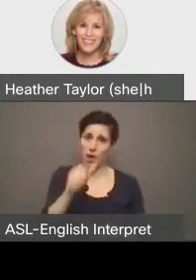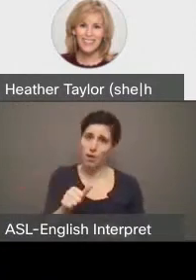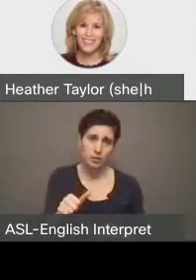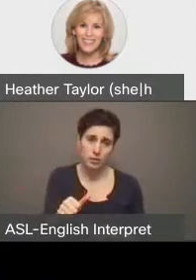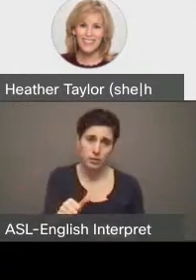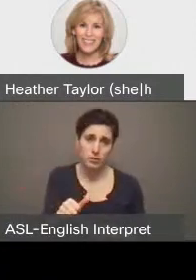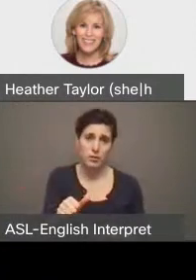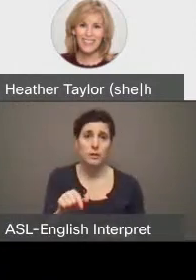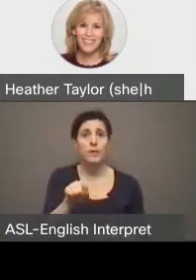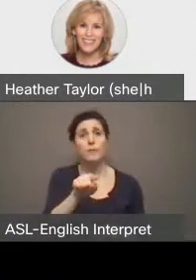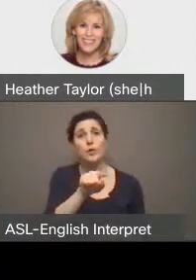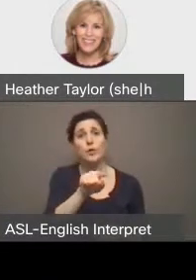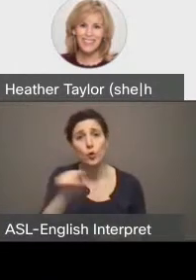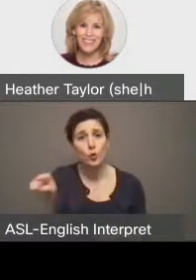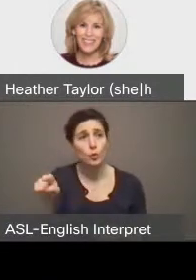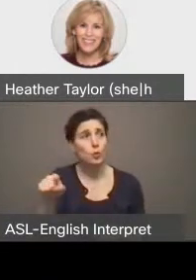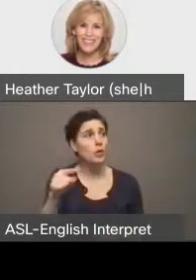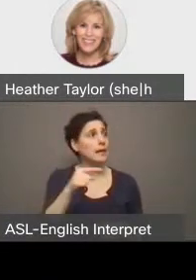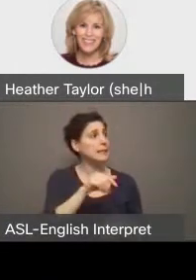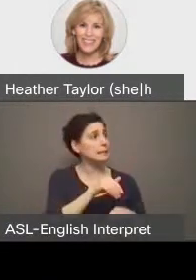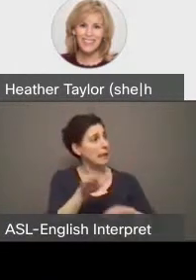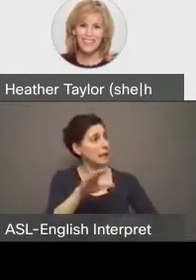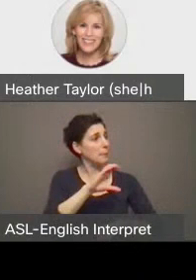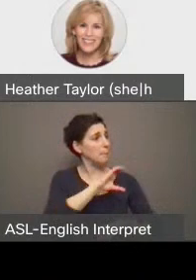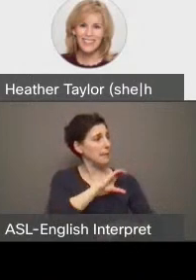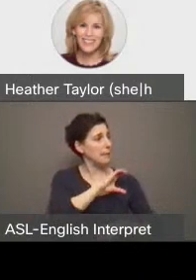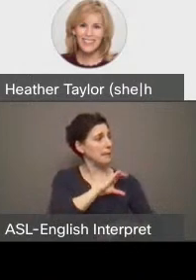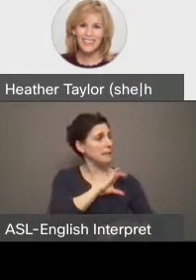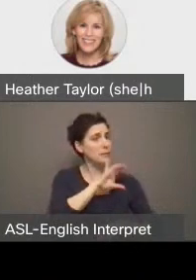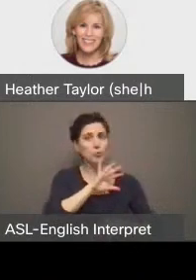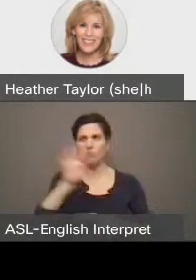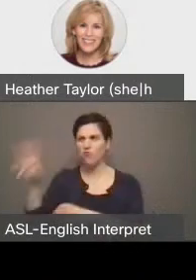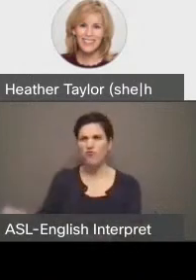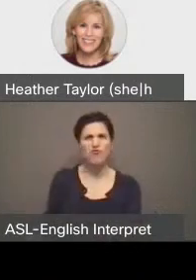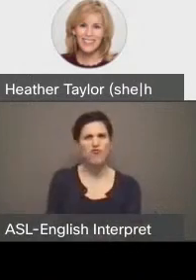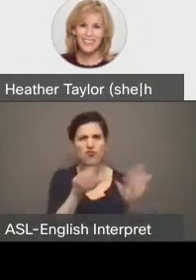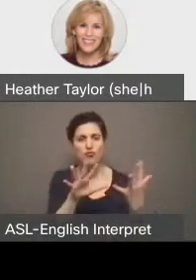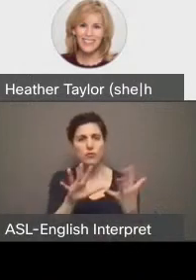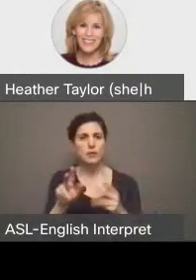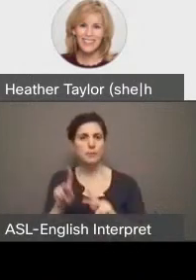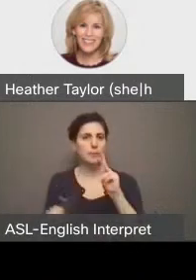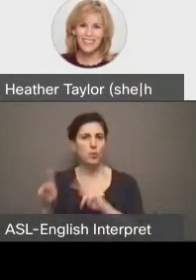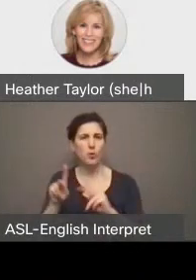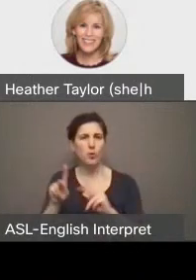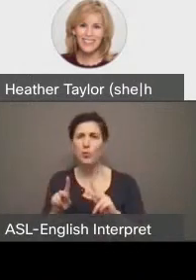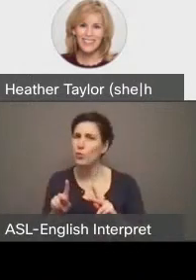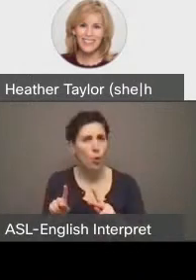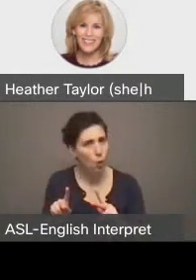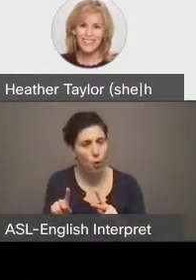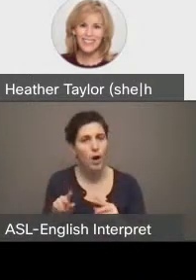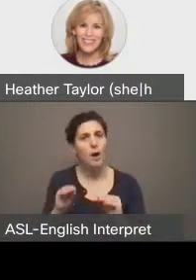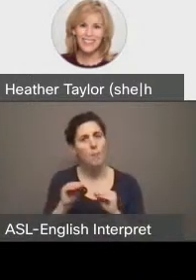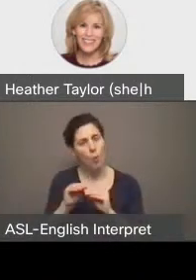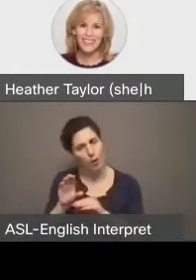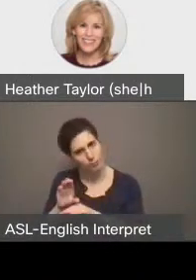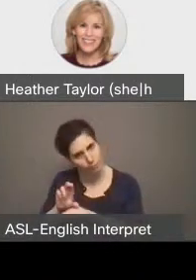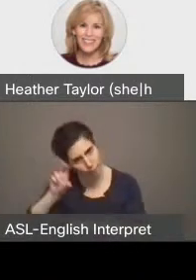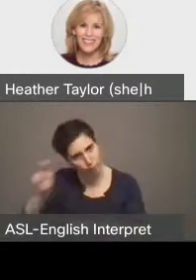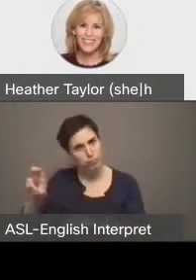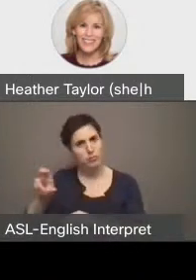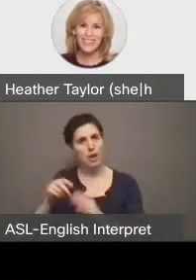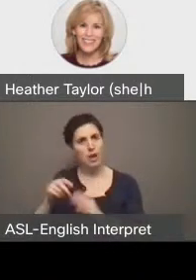to send armed police to evict people from their tents and take their belongings. We need more investment in affordable housing than what has been proposed.